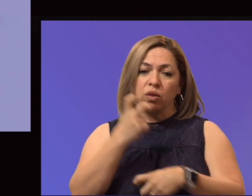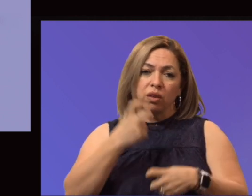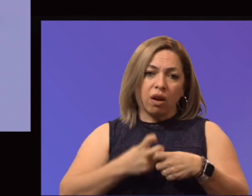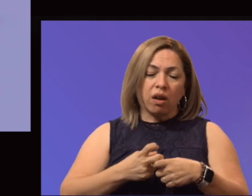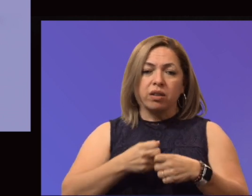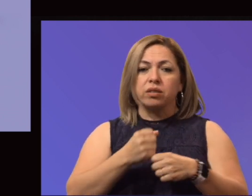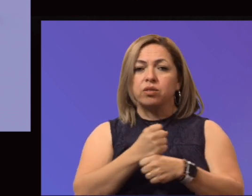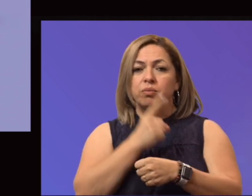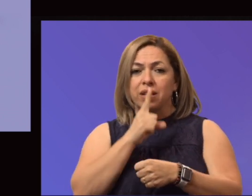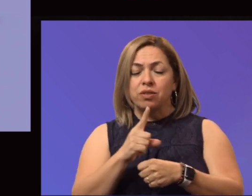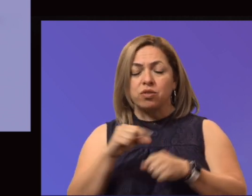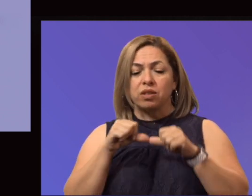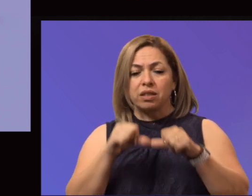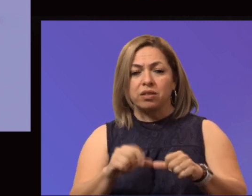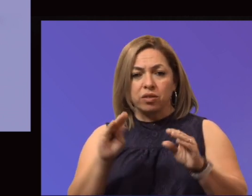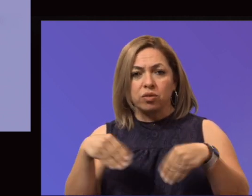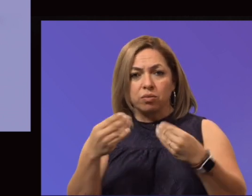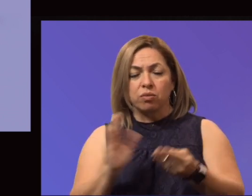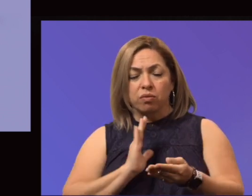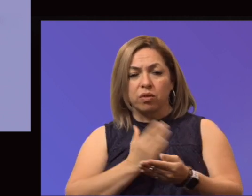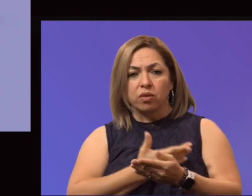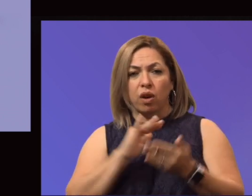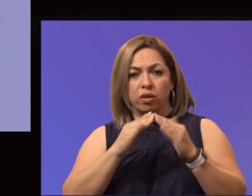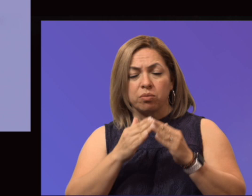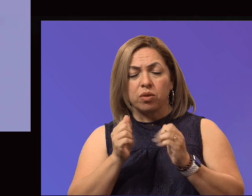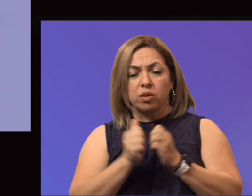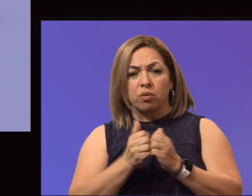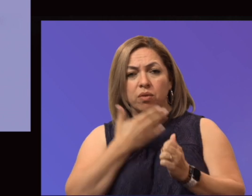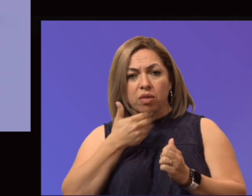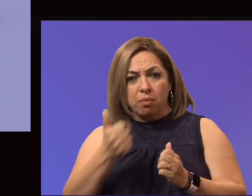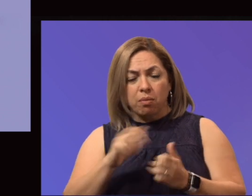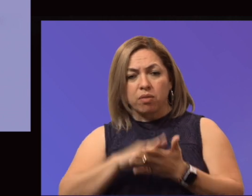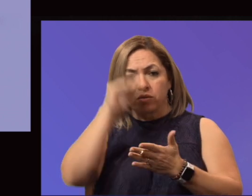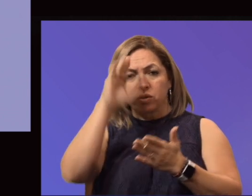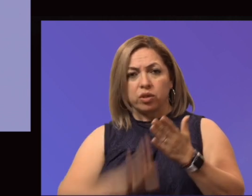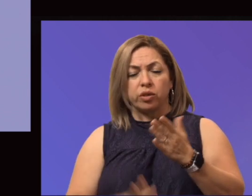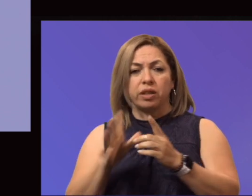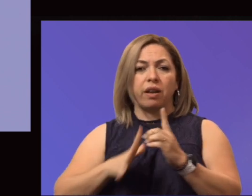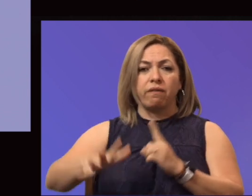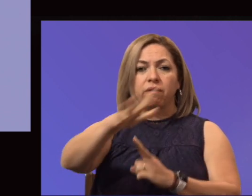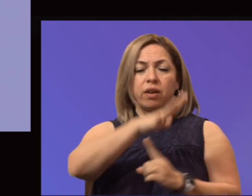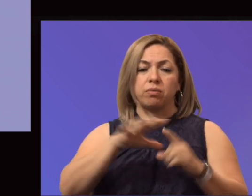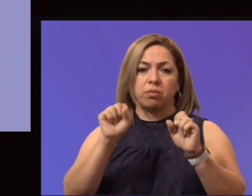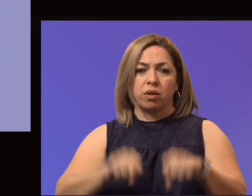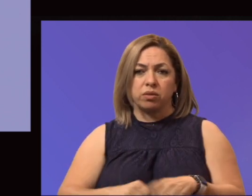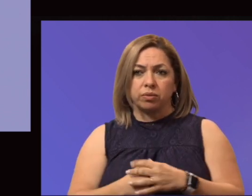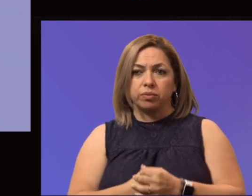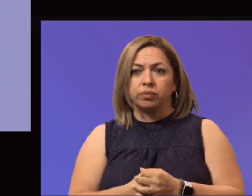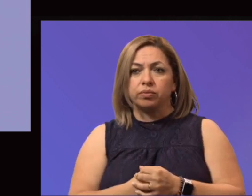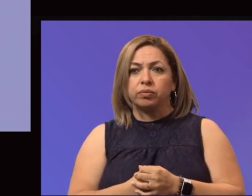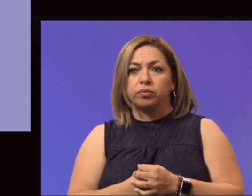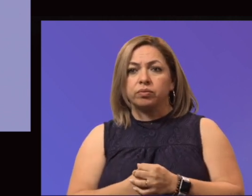we've continued to provide our community with the best learning environment possible. So our